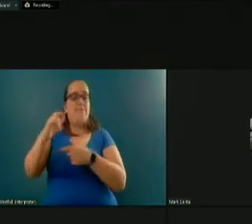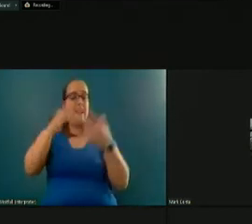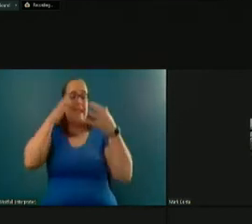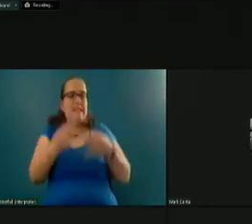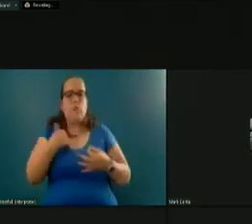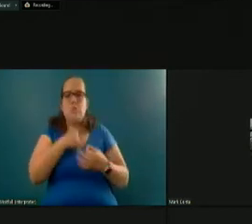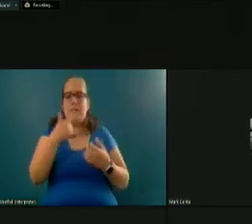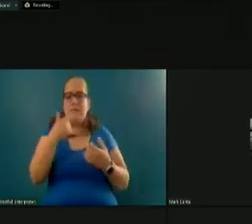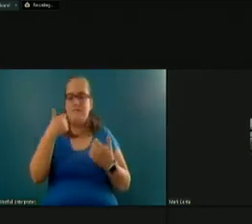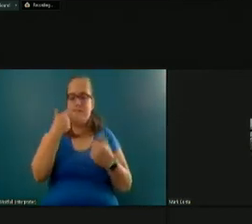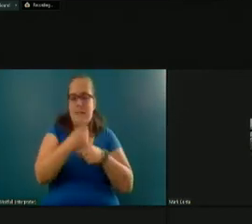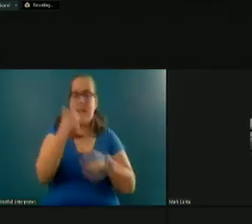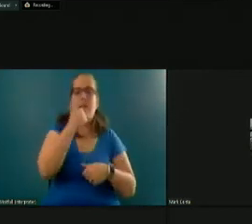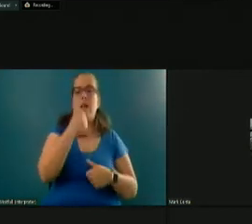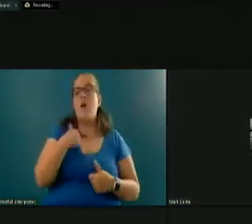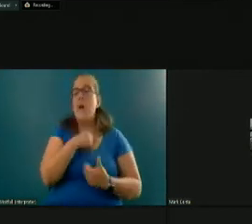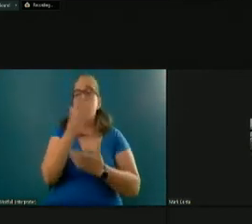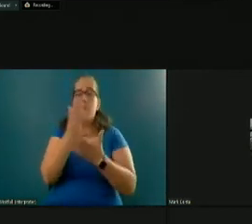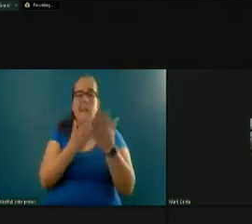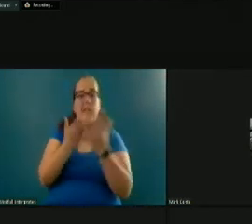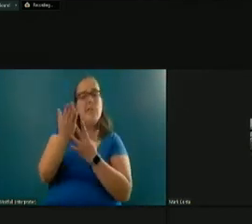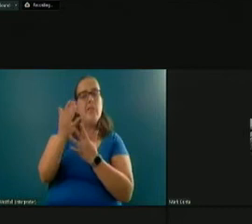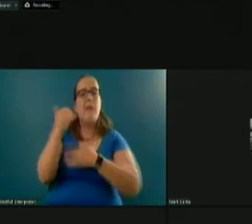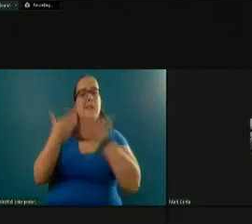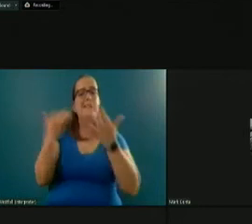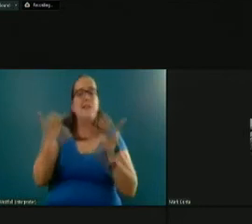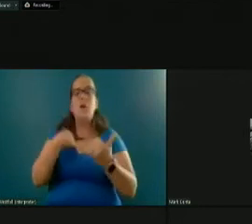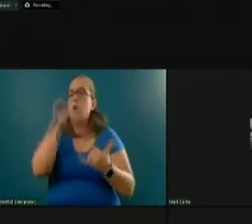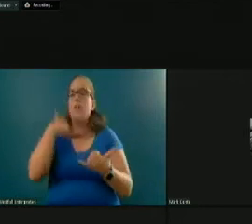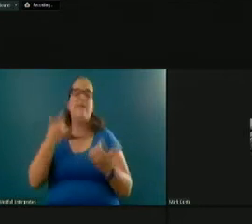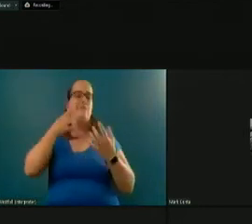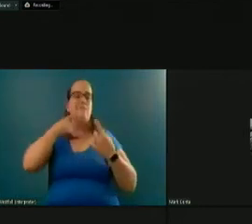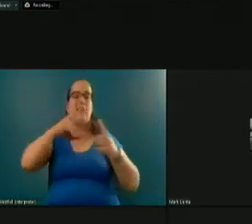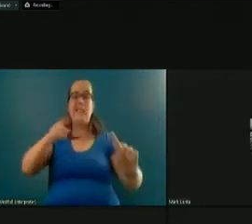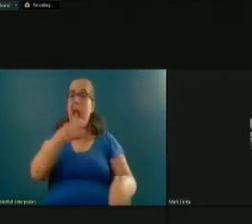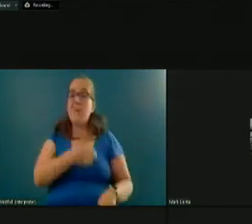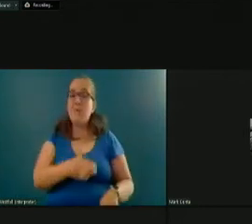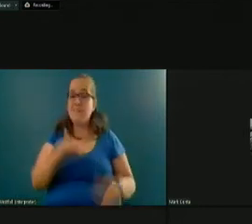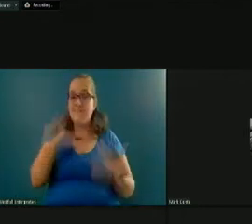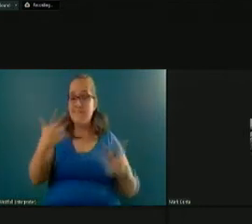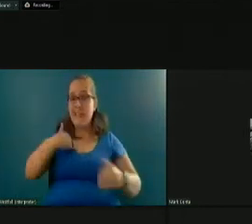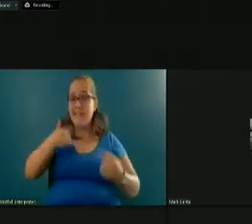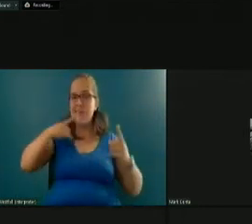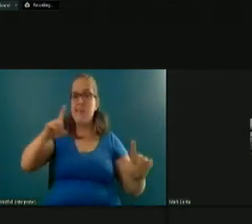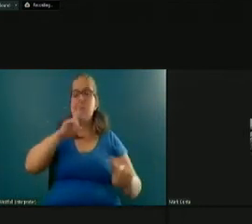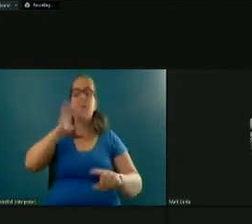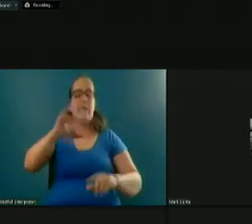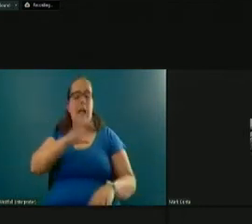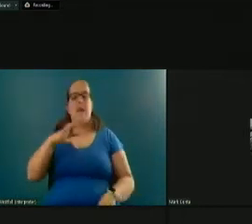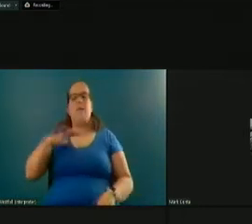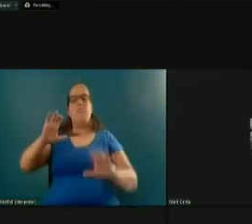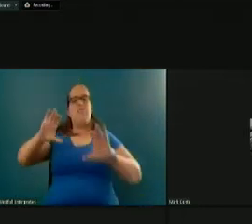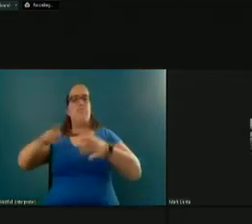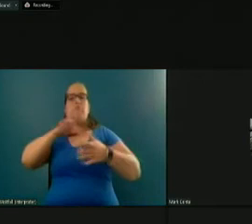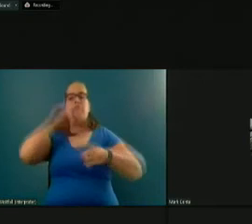right now. I don't have the answers. I wish I did. The committee is a really diverse committee. I look